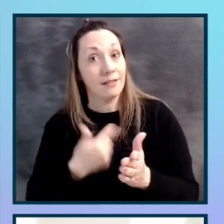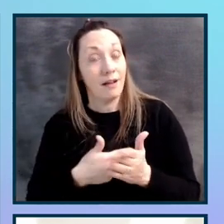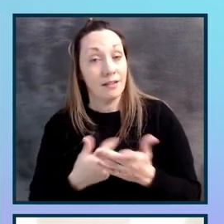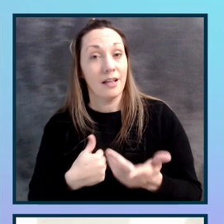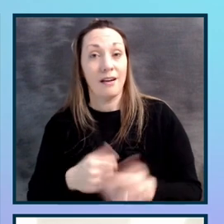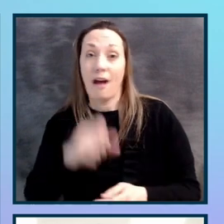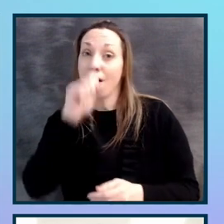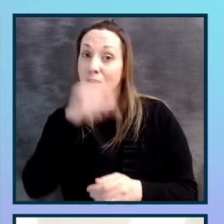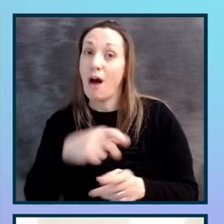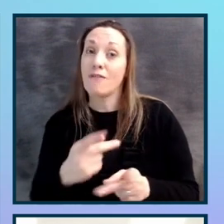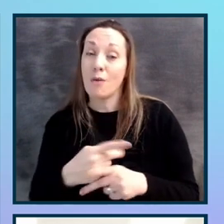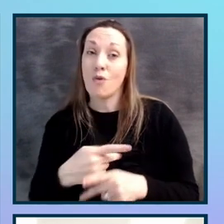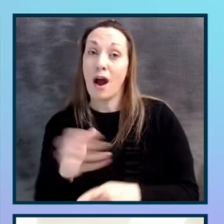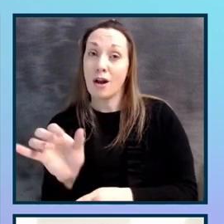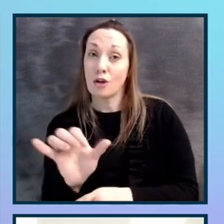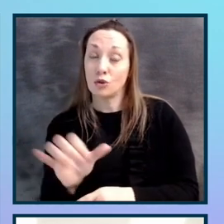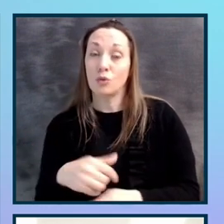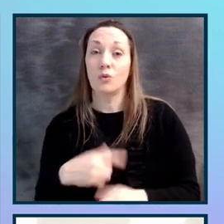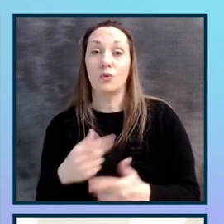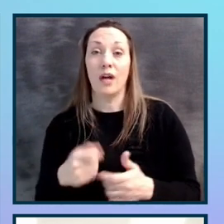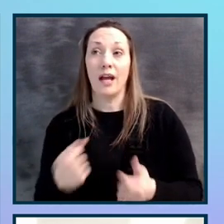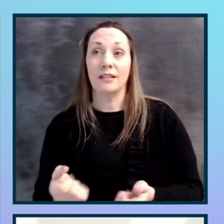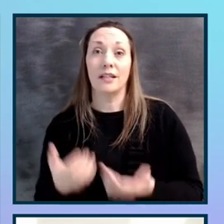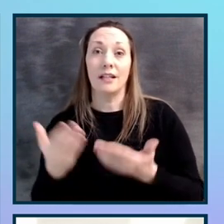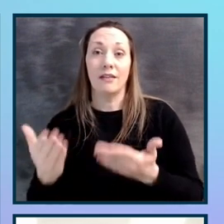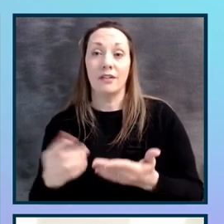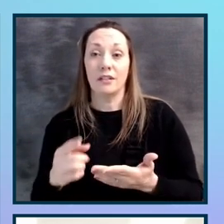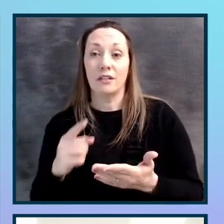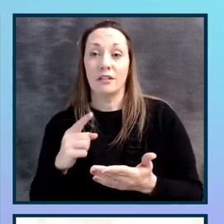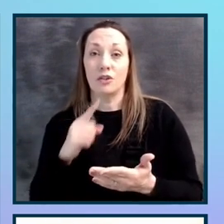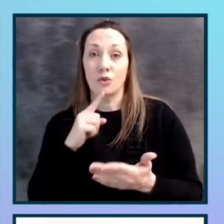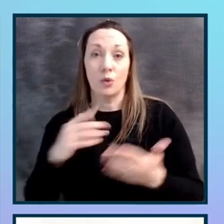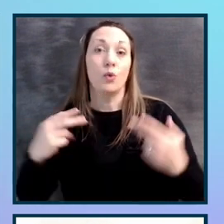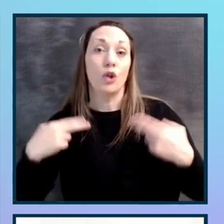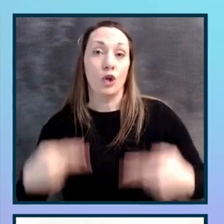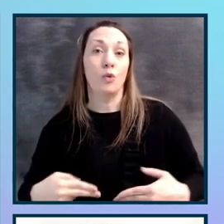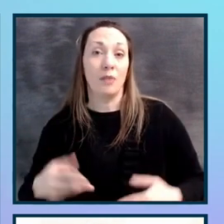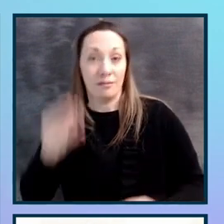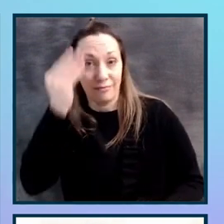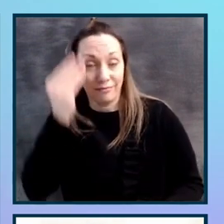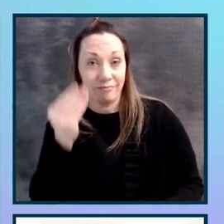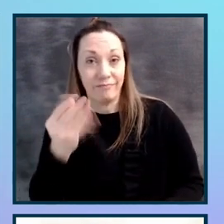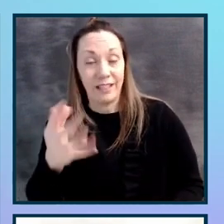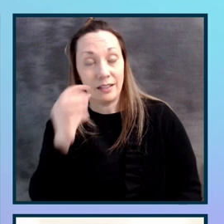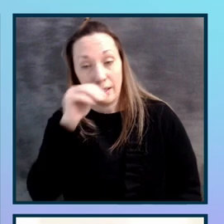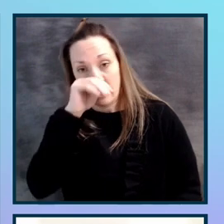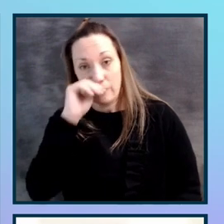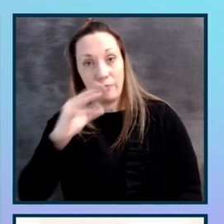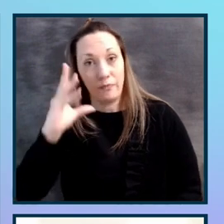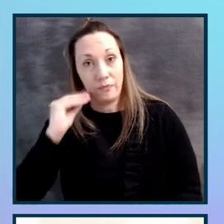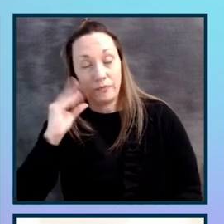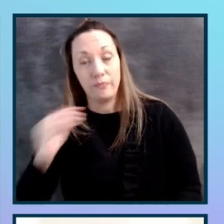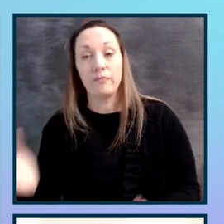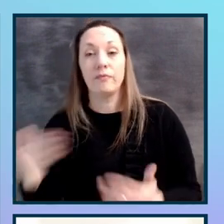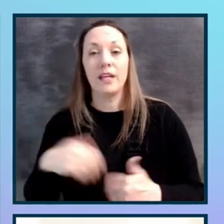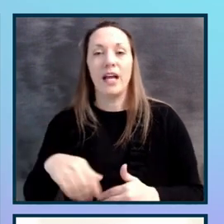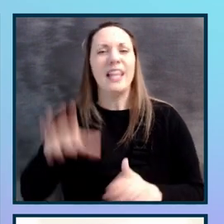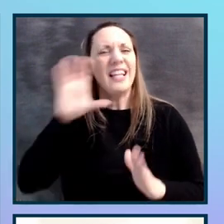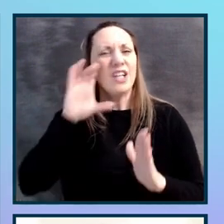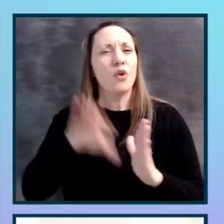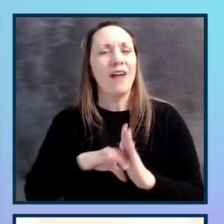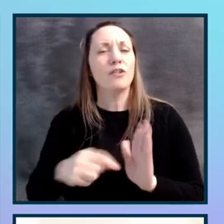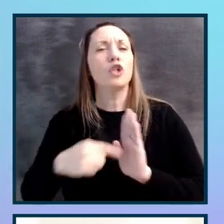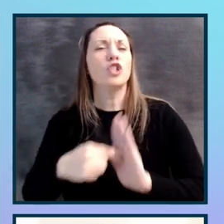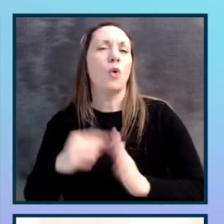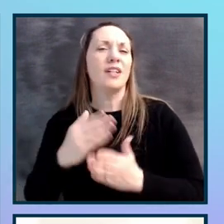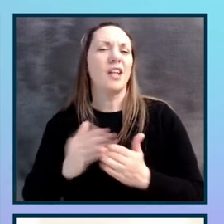love the product and the vision of delivering true human insight. So this is just an infographic showing some of